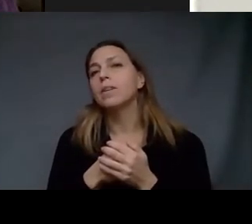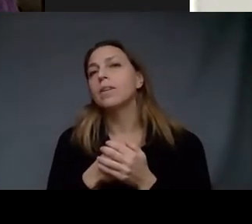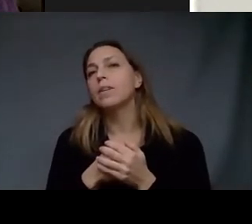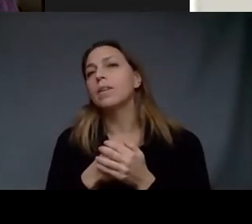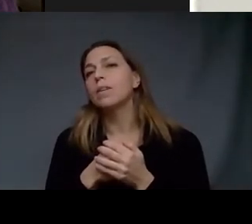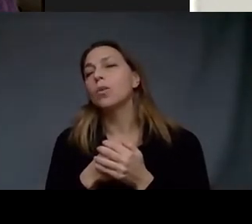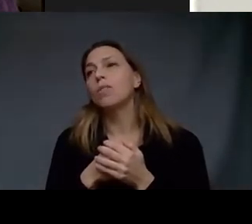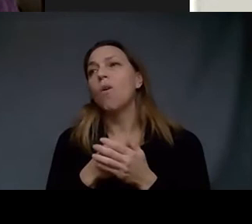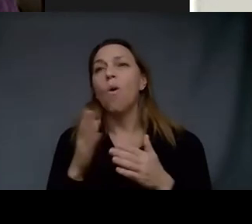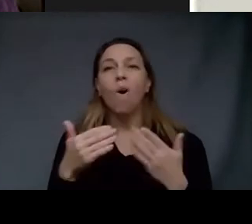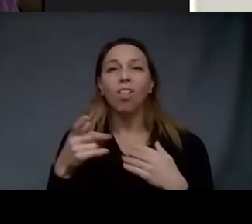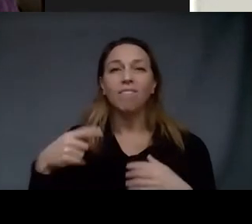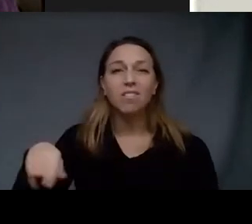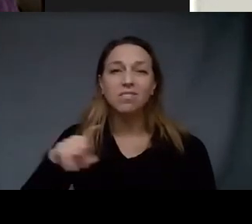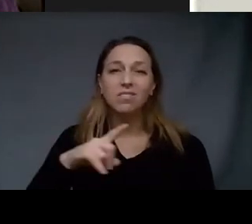of us as we're